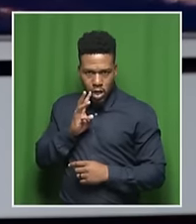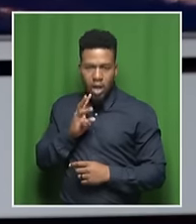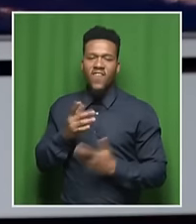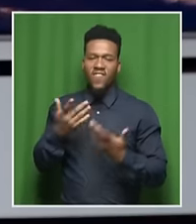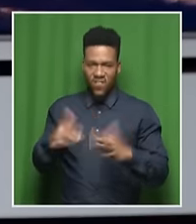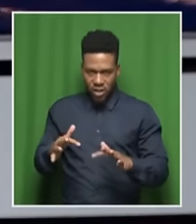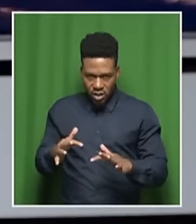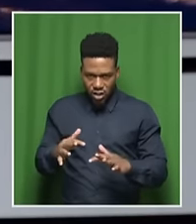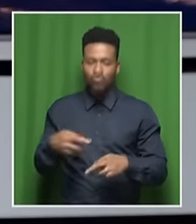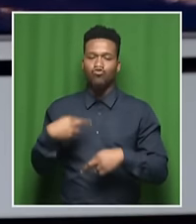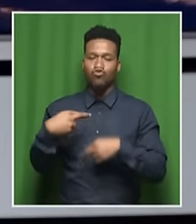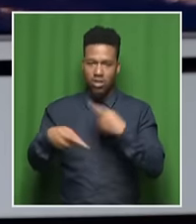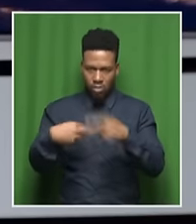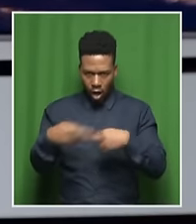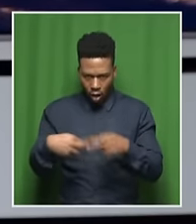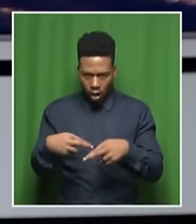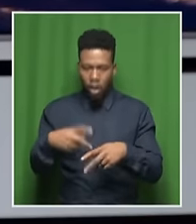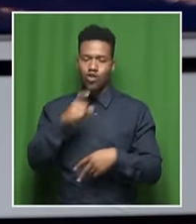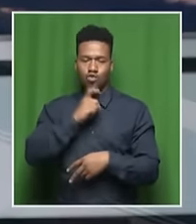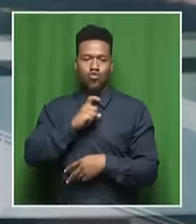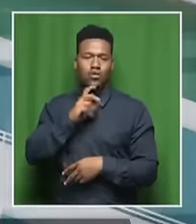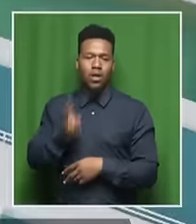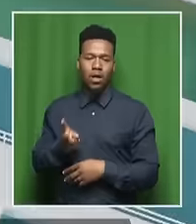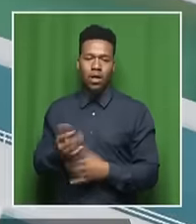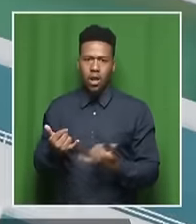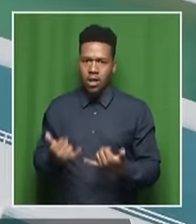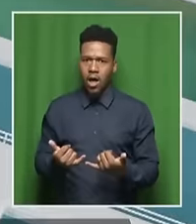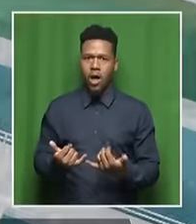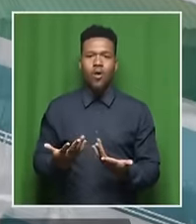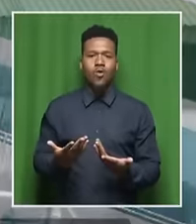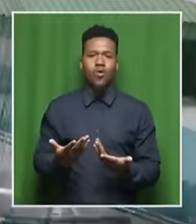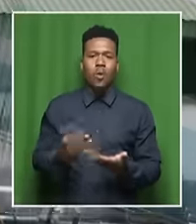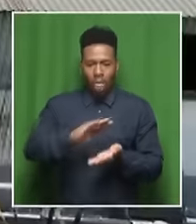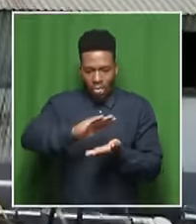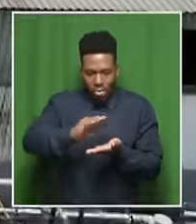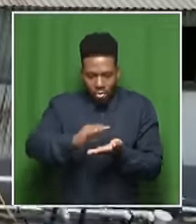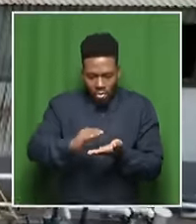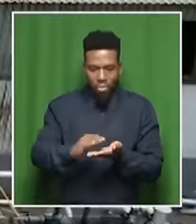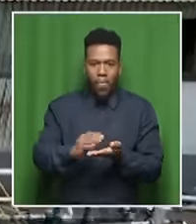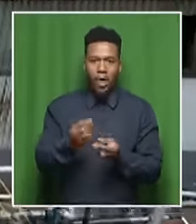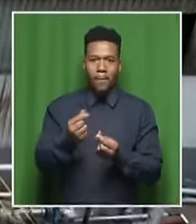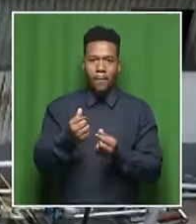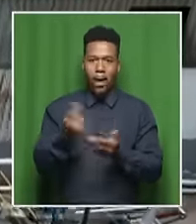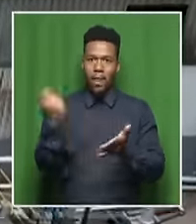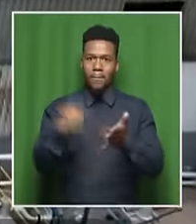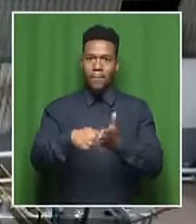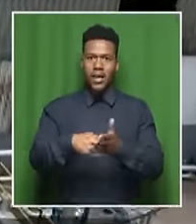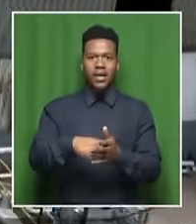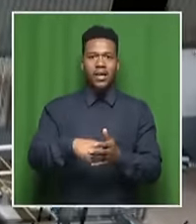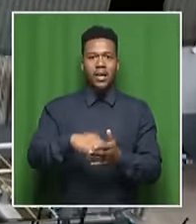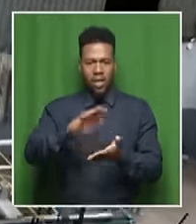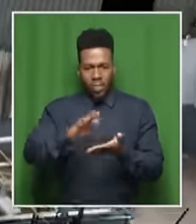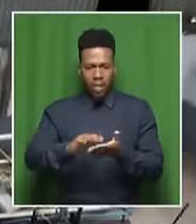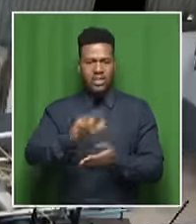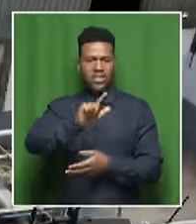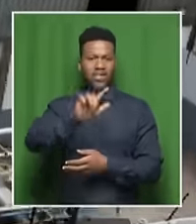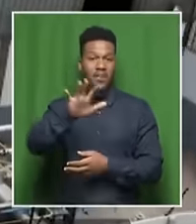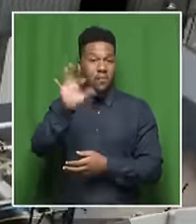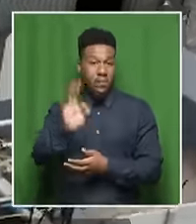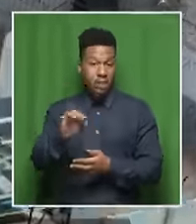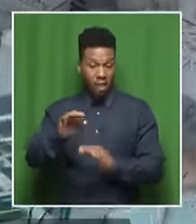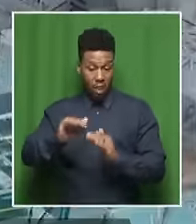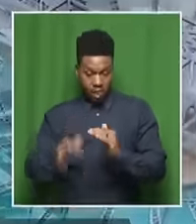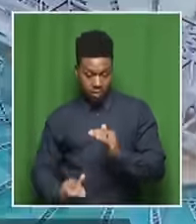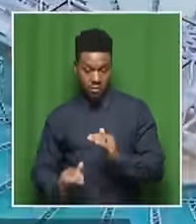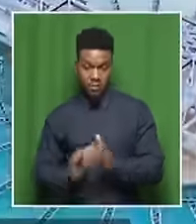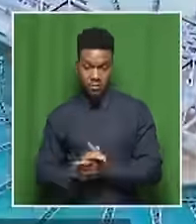Our bill has reduced by about 75 percent, our water bill. Now, remember, you pay for the water that you withdraw, but you also